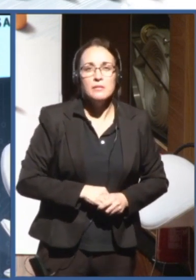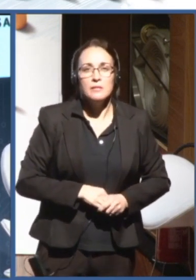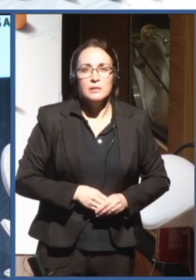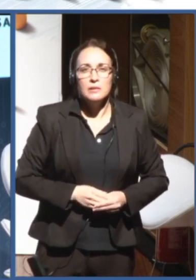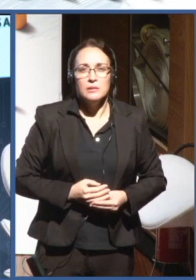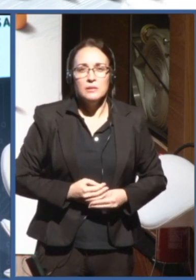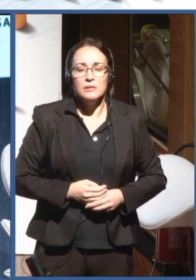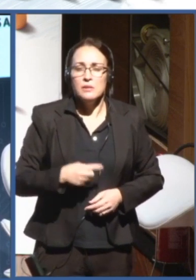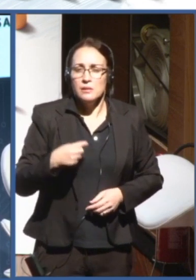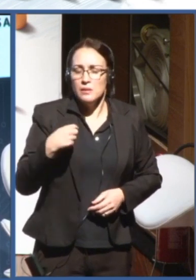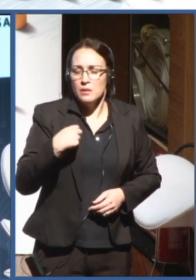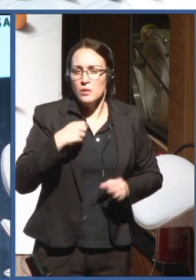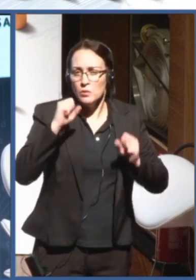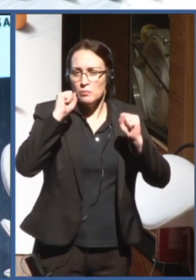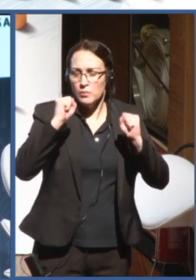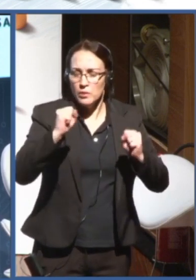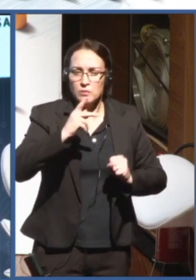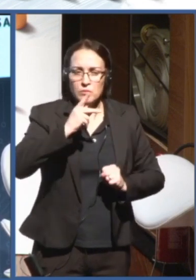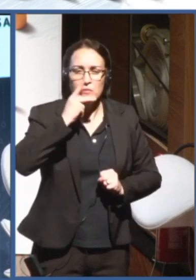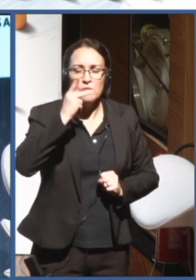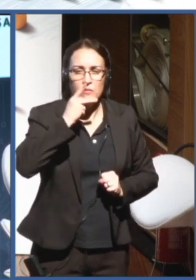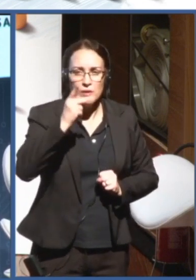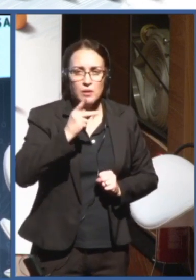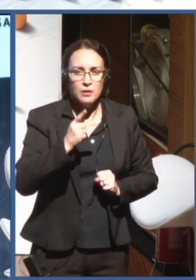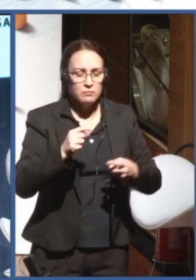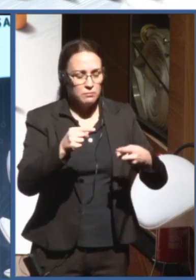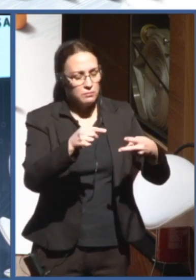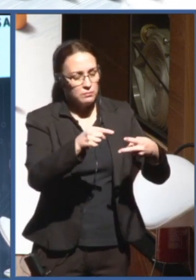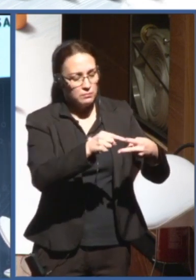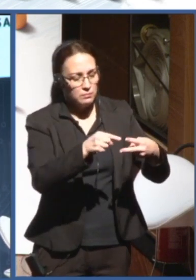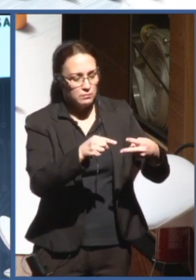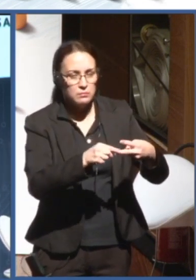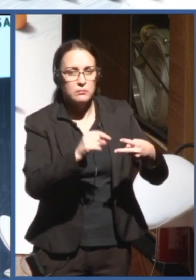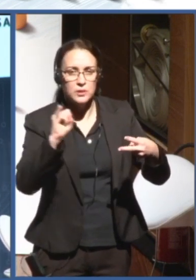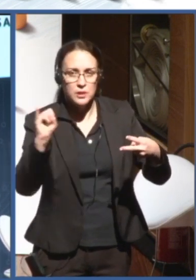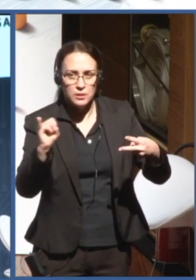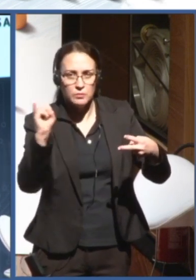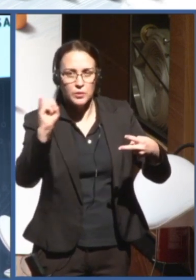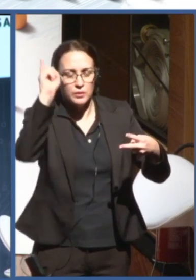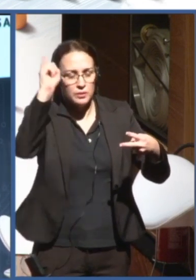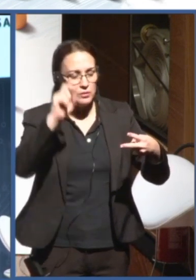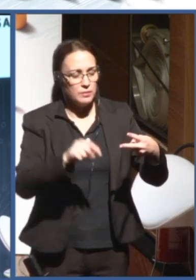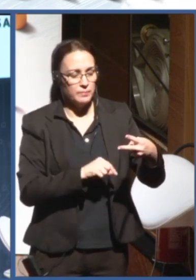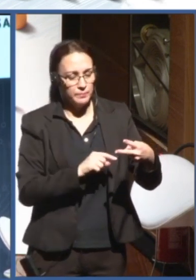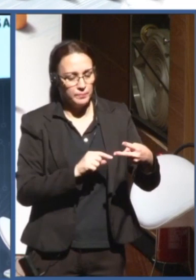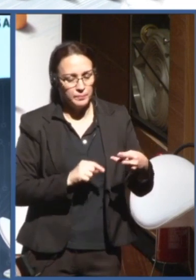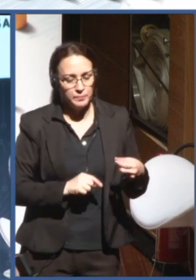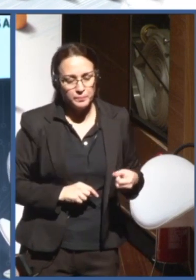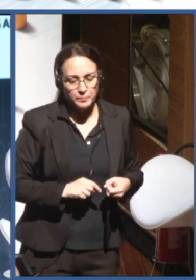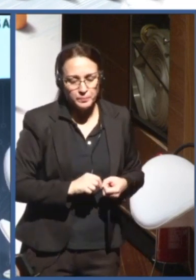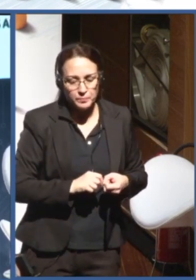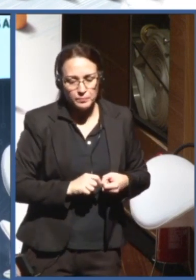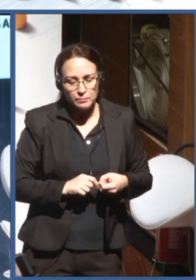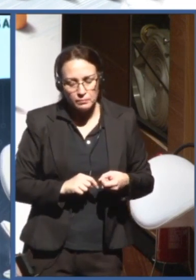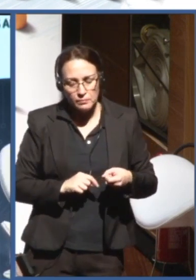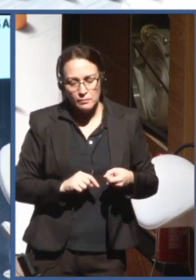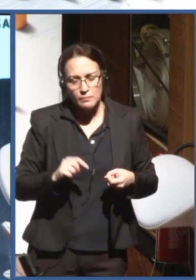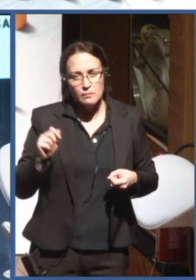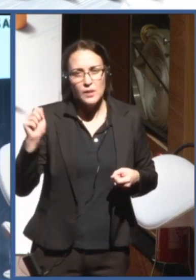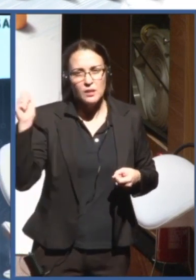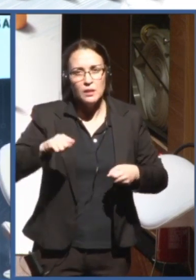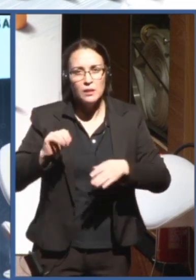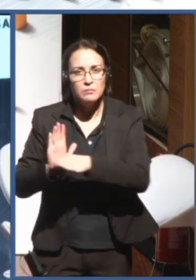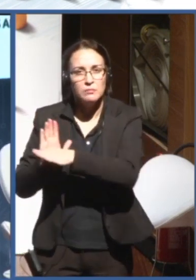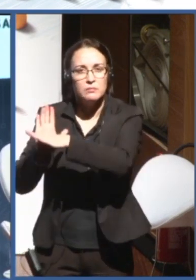time, that there are two fundamental principles that can be woven throughout all these standards and processes. The